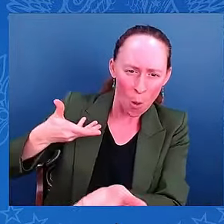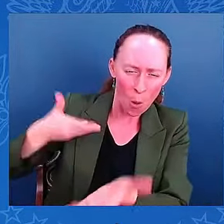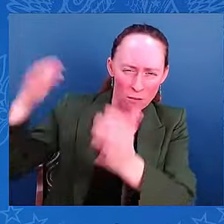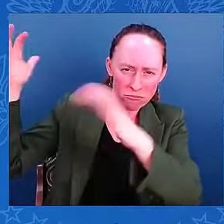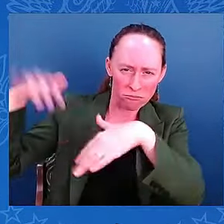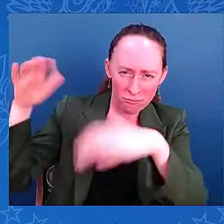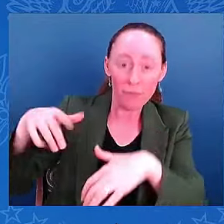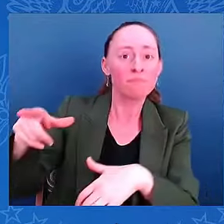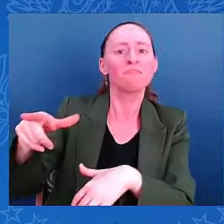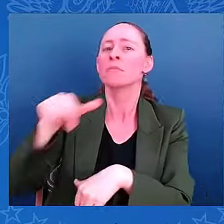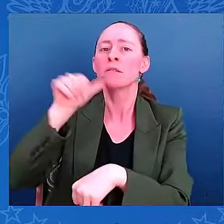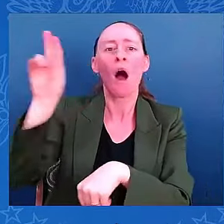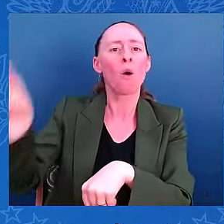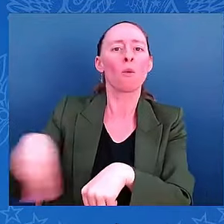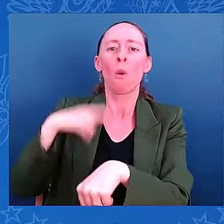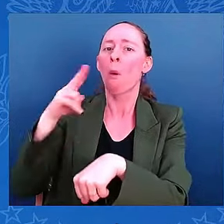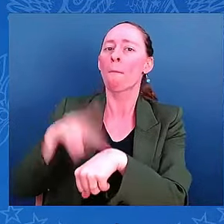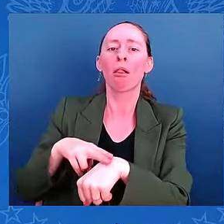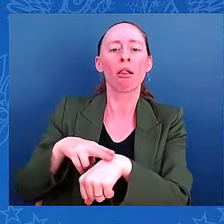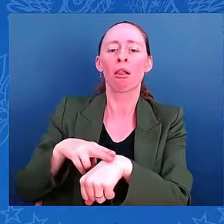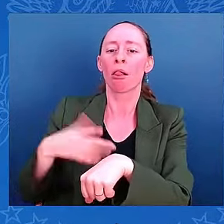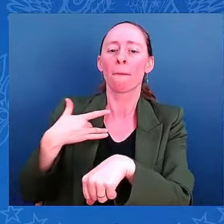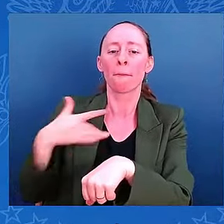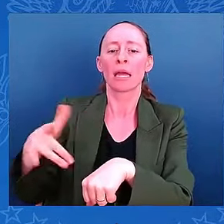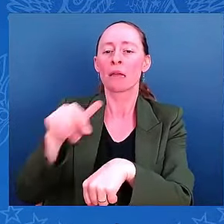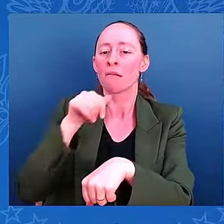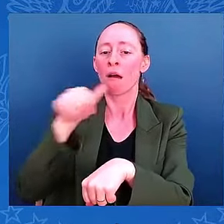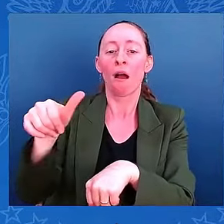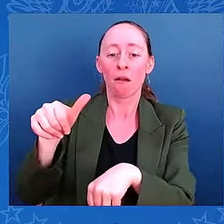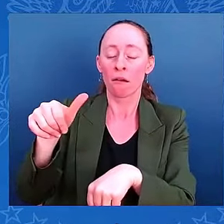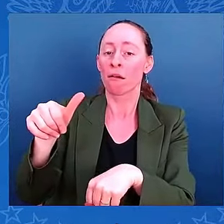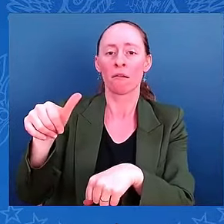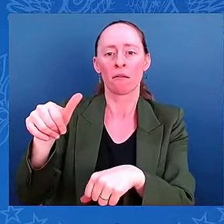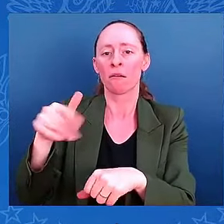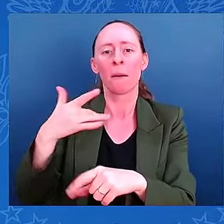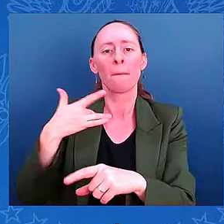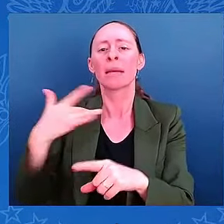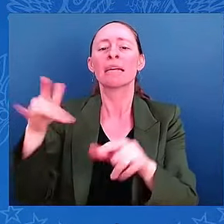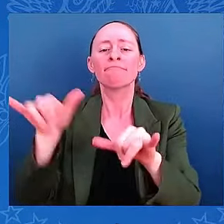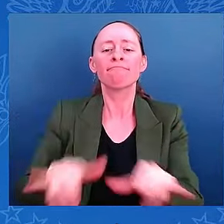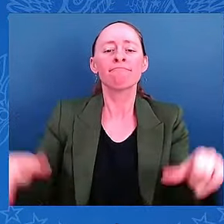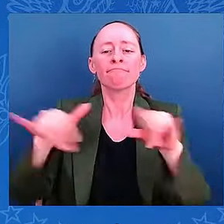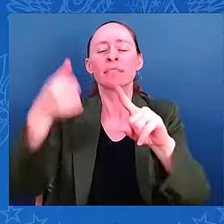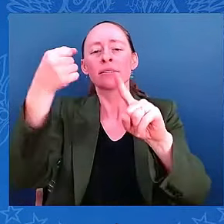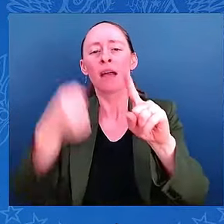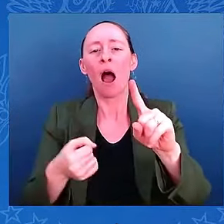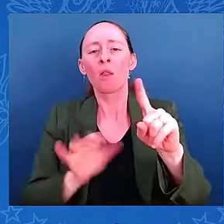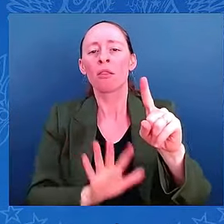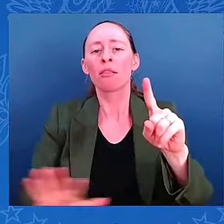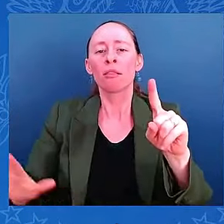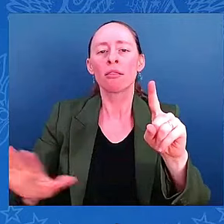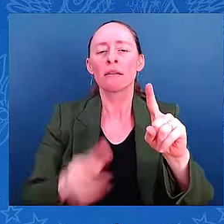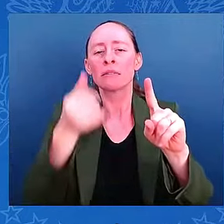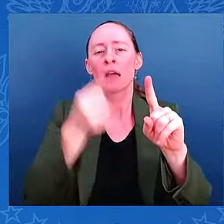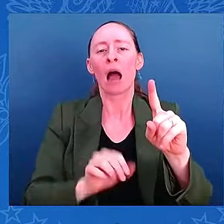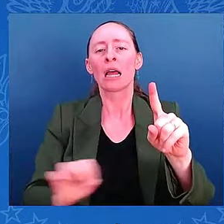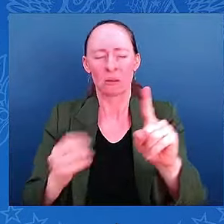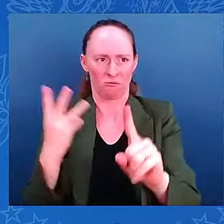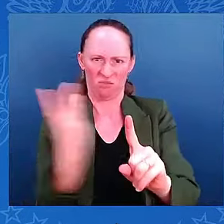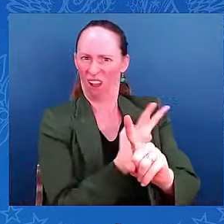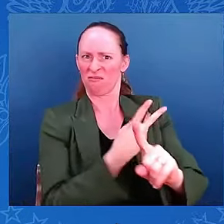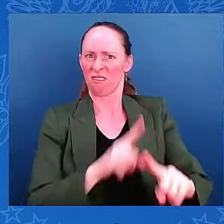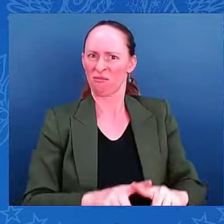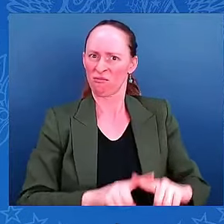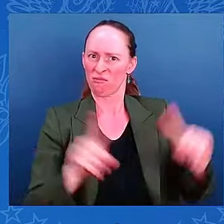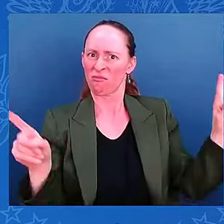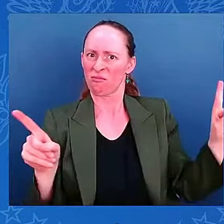of Florida. We typically see hurricanes approach the west coast of Florida from the south or southeast moving parallel to the coast. This track more perpendicular to the